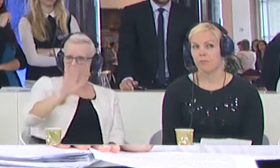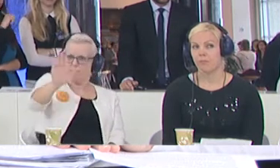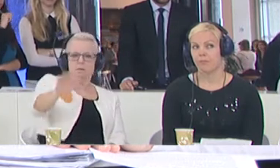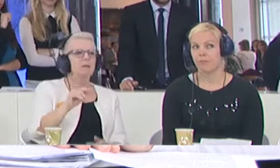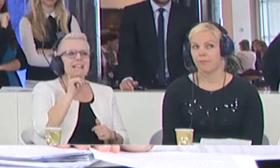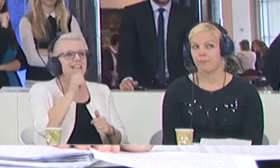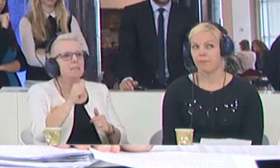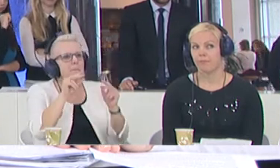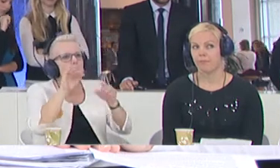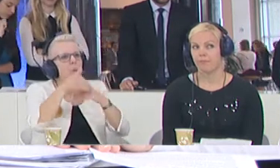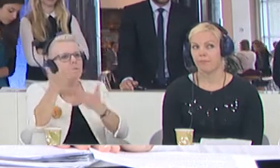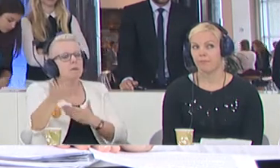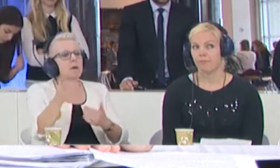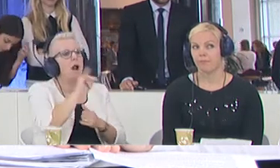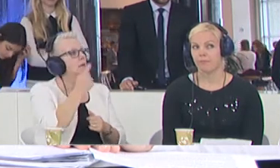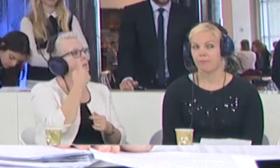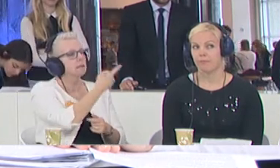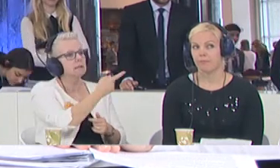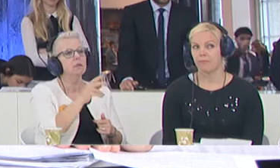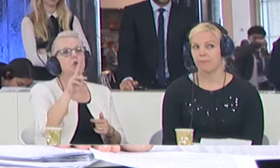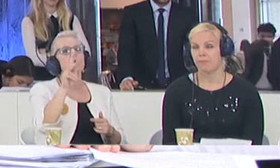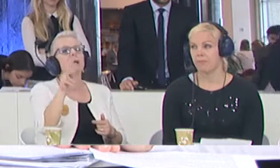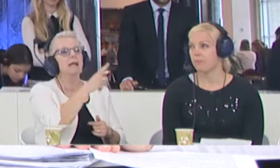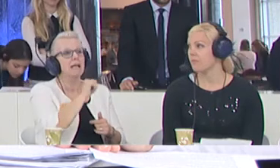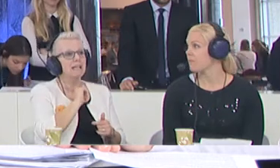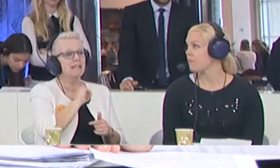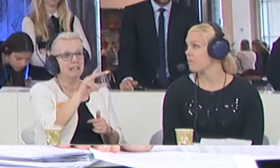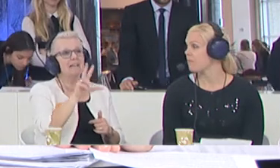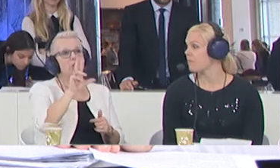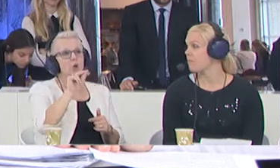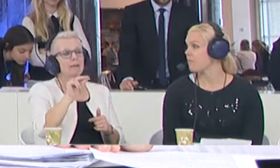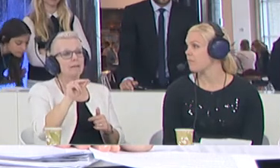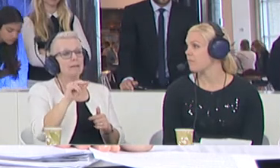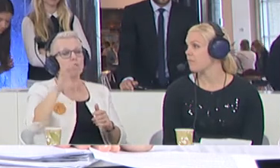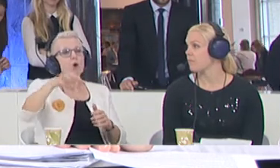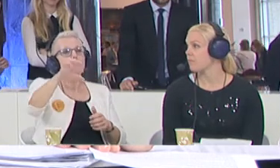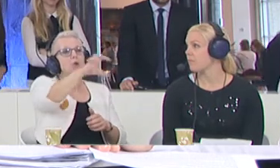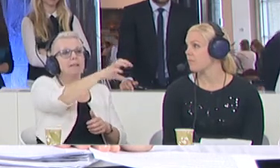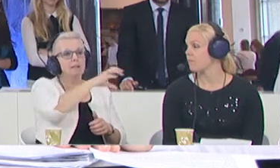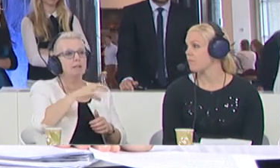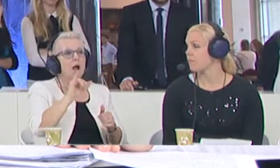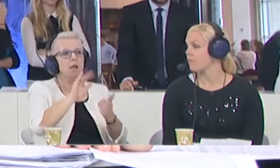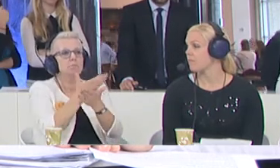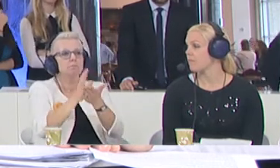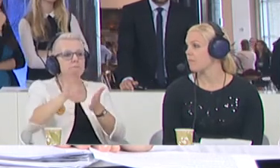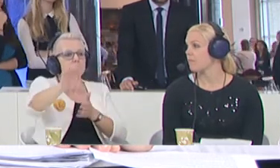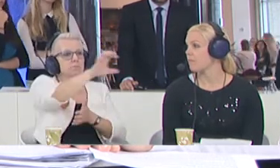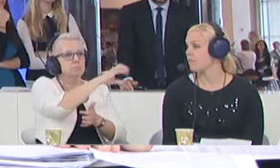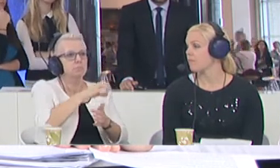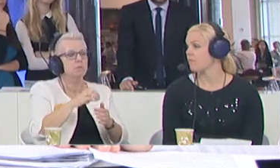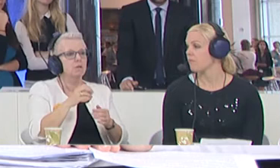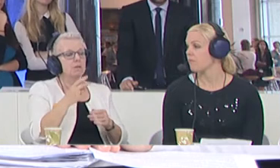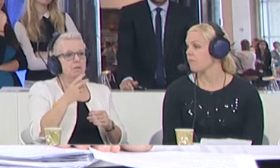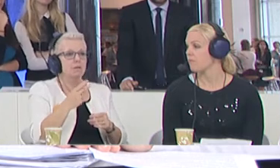it. And if we look, you mentioned communes in the UK, we have 22 communes. If we would distribute, it would be two and a half people